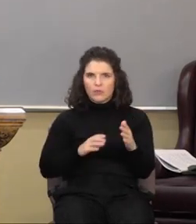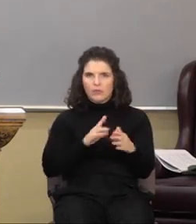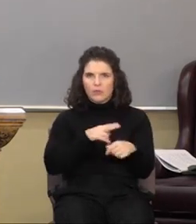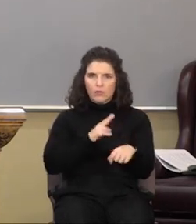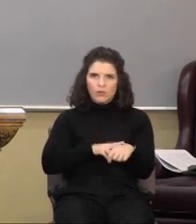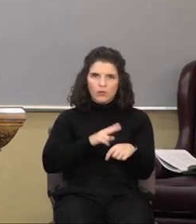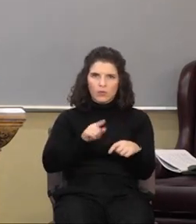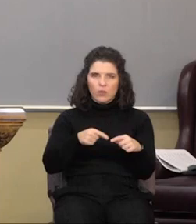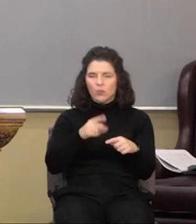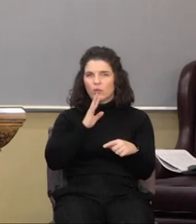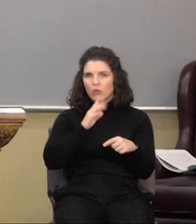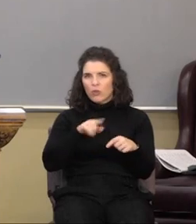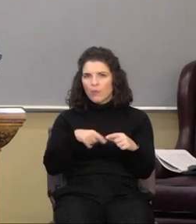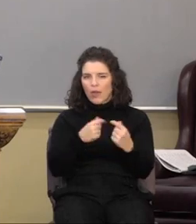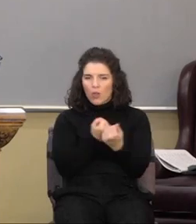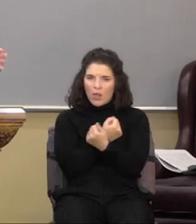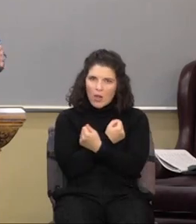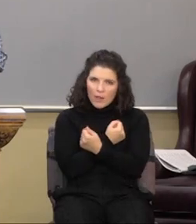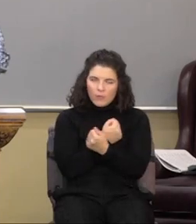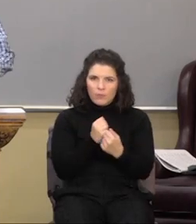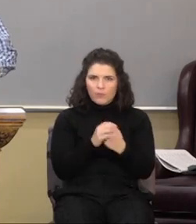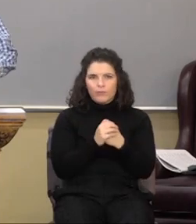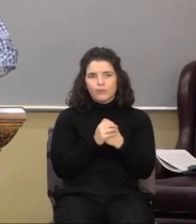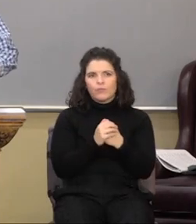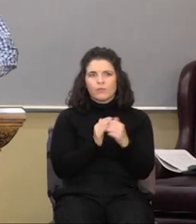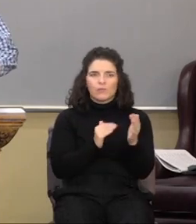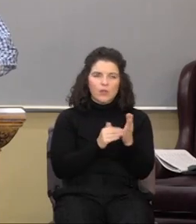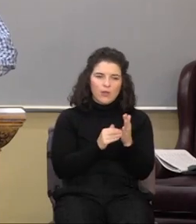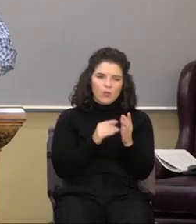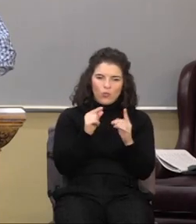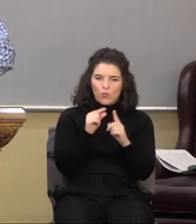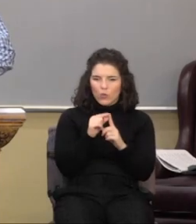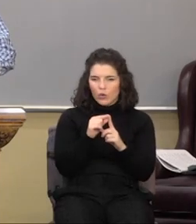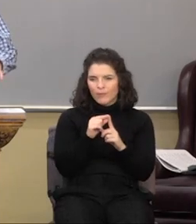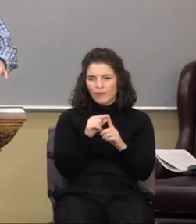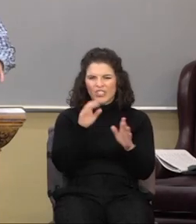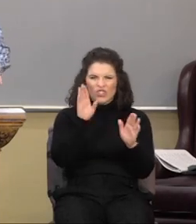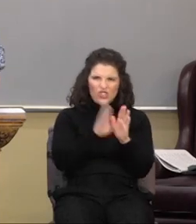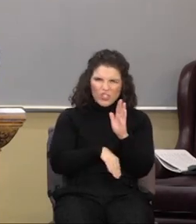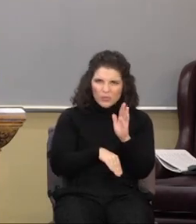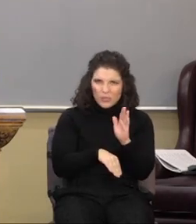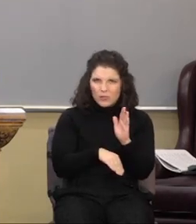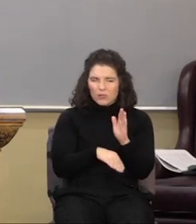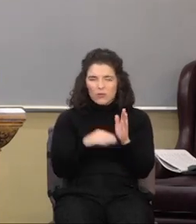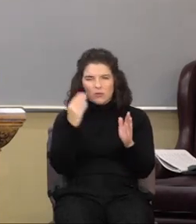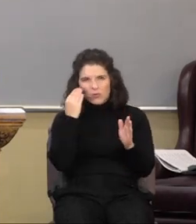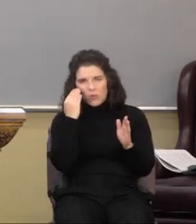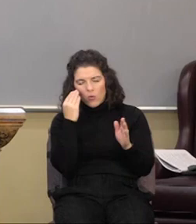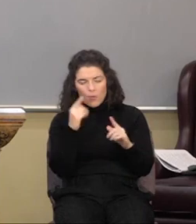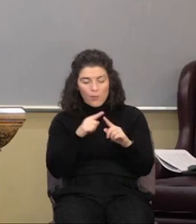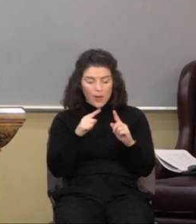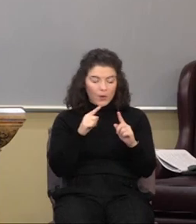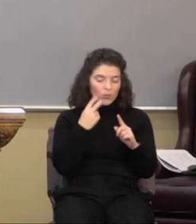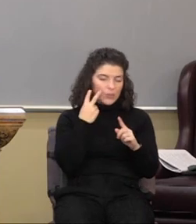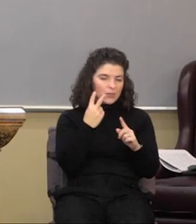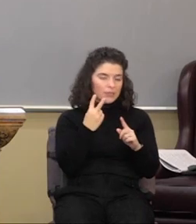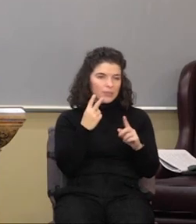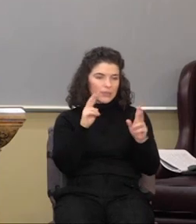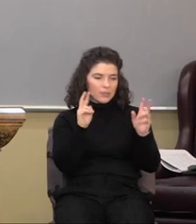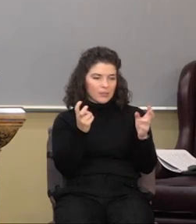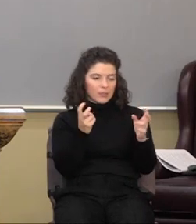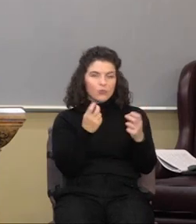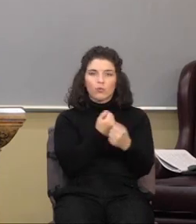talk about love, again, you know, the word has been so cheapened. But when we look at the issue of love,